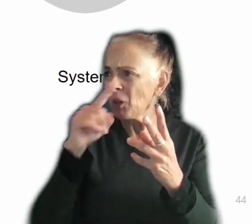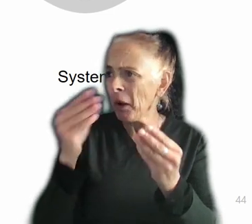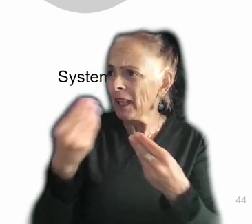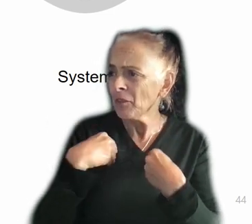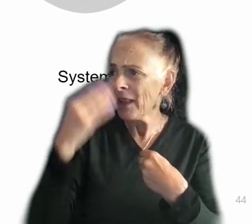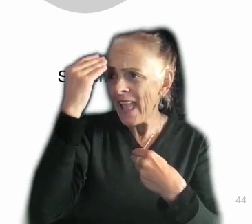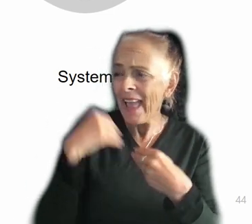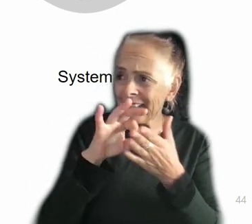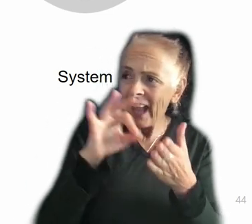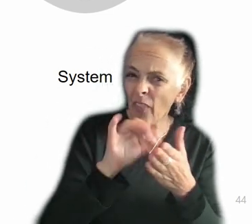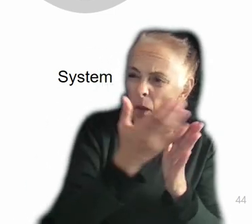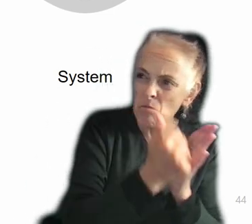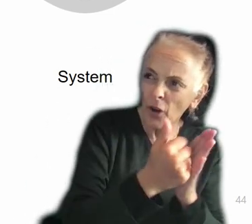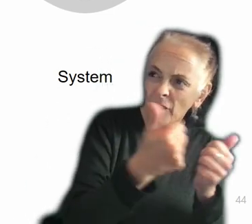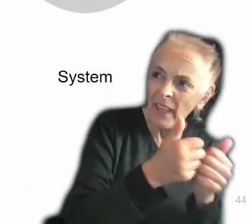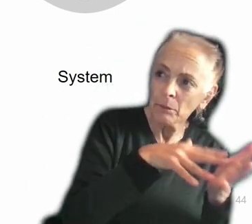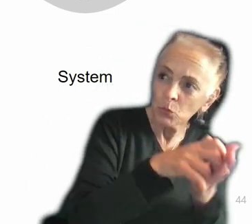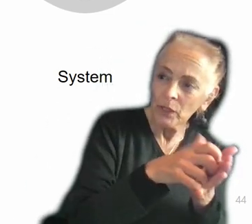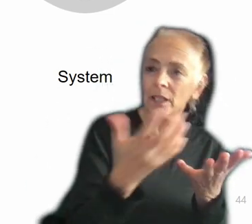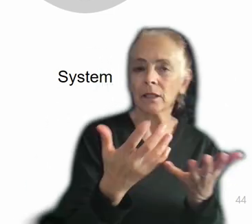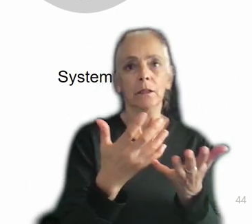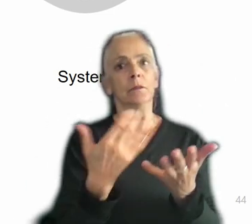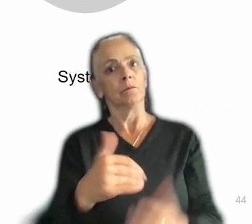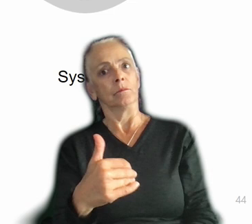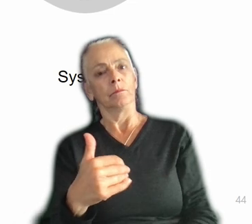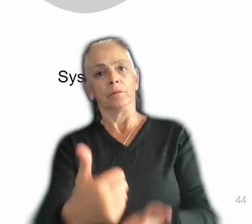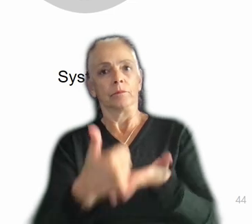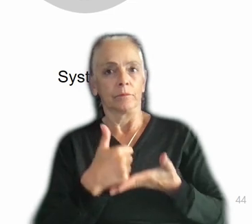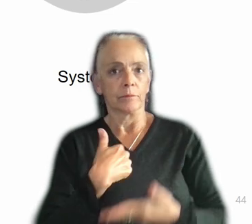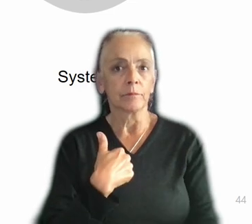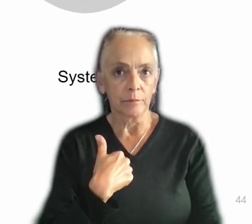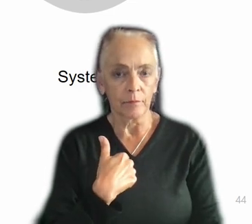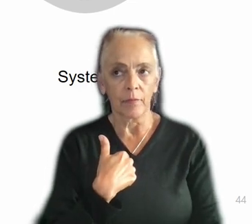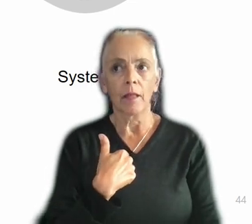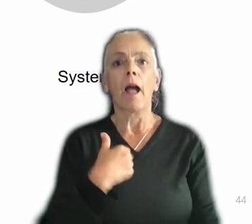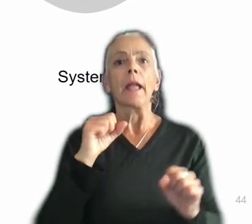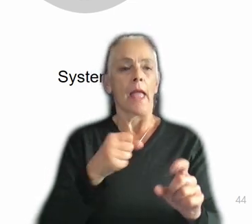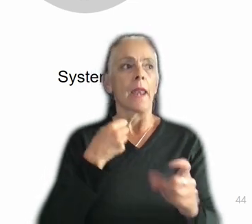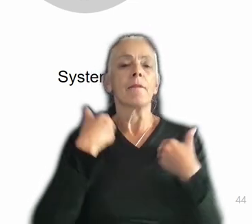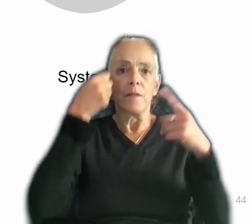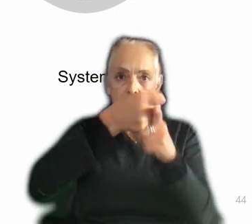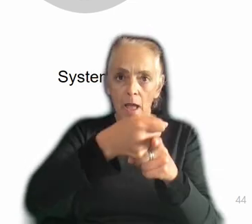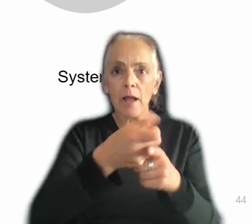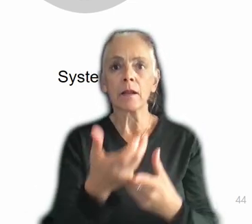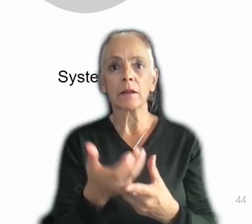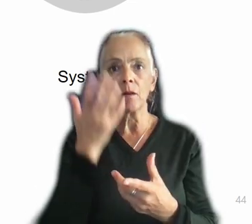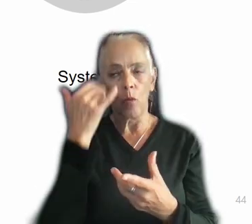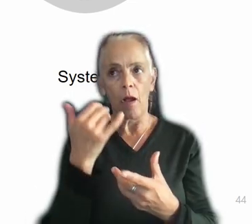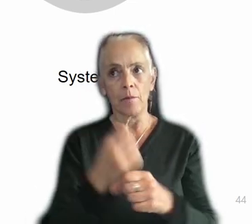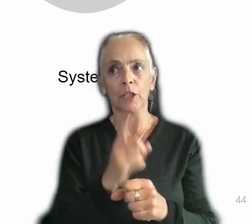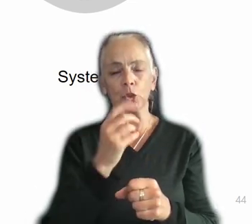That's really valuable for me, right? It allows me to have impact because it means that I ensure that I have the right manpower